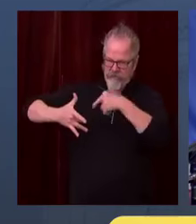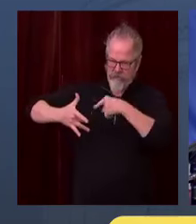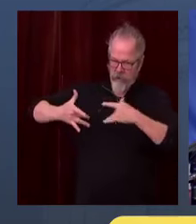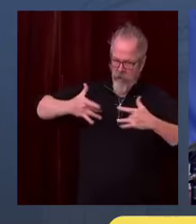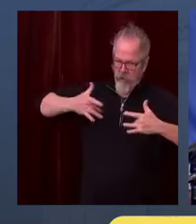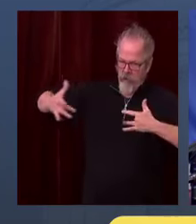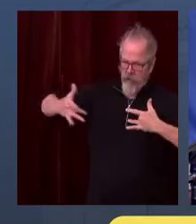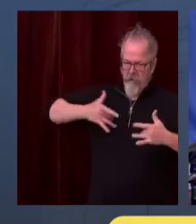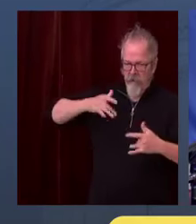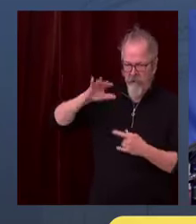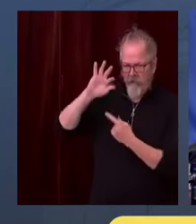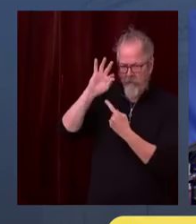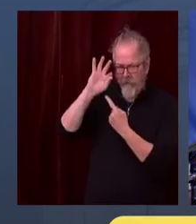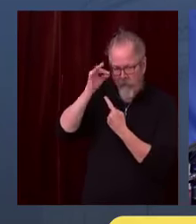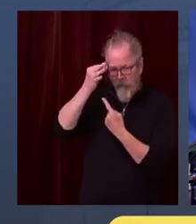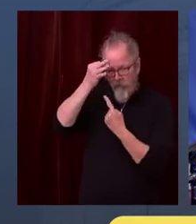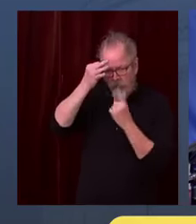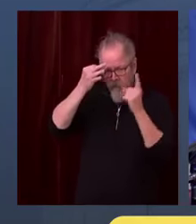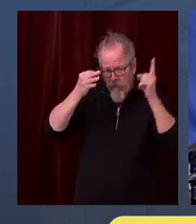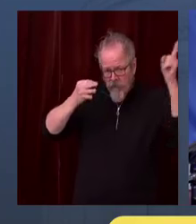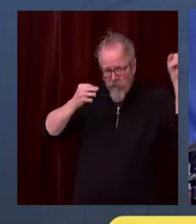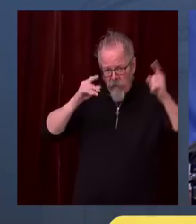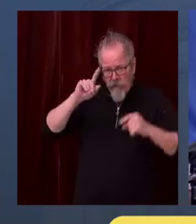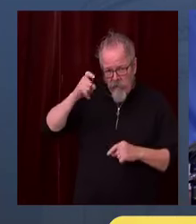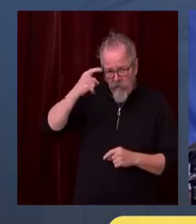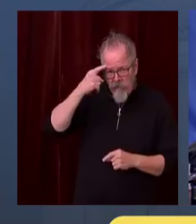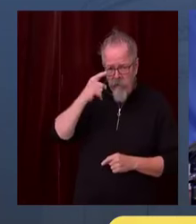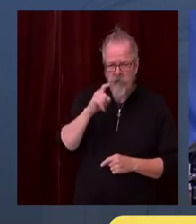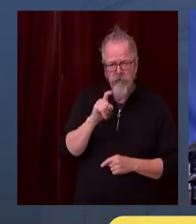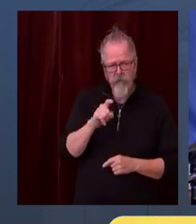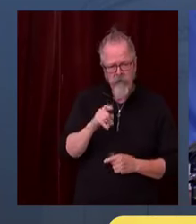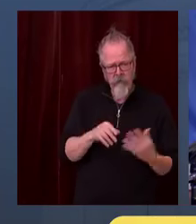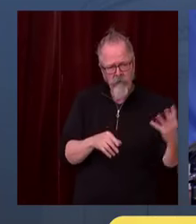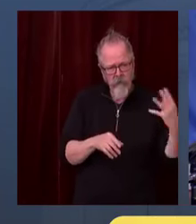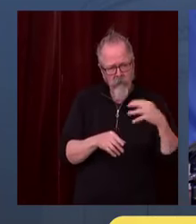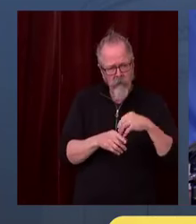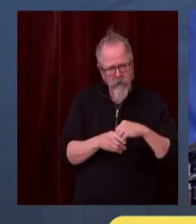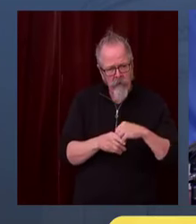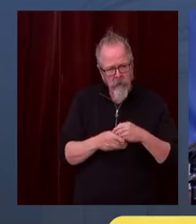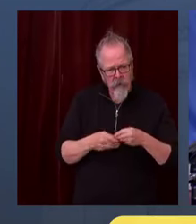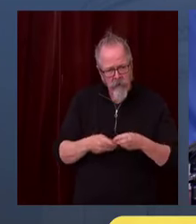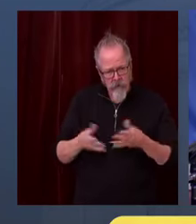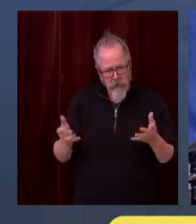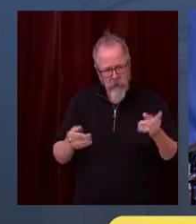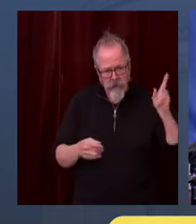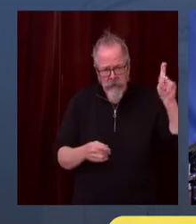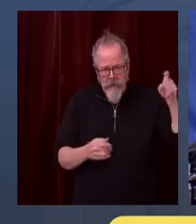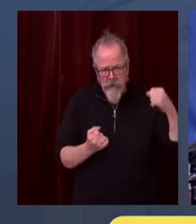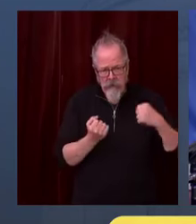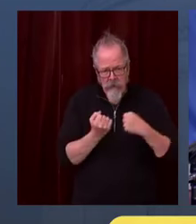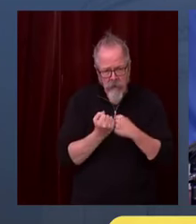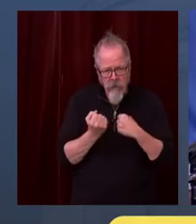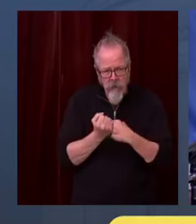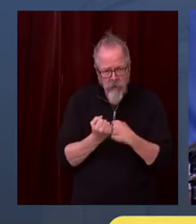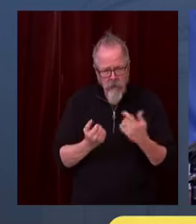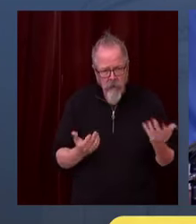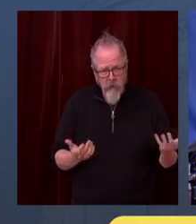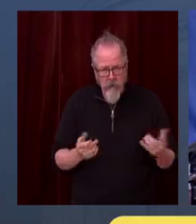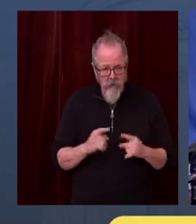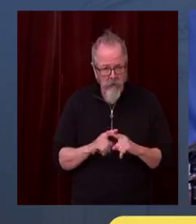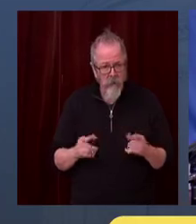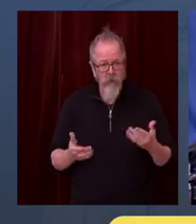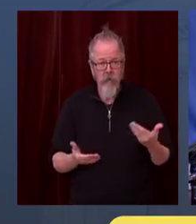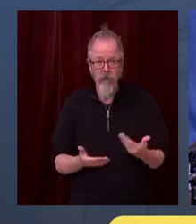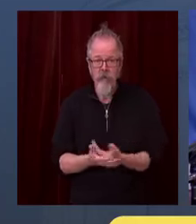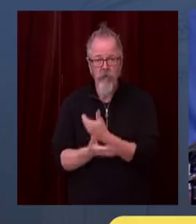identify the distribution system because there isn't a working relationship with the new administration. And that is hurting us